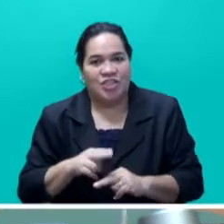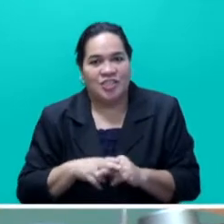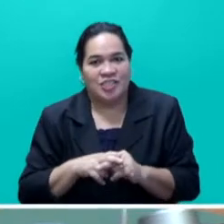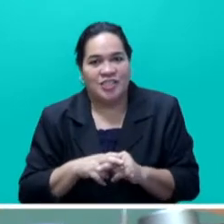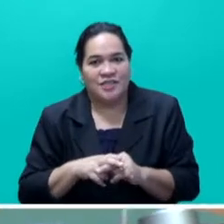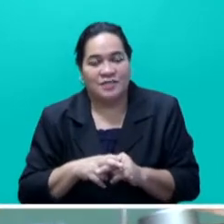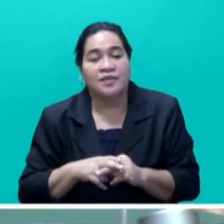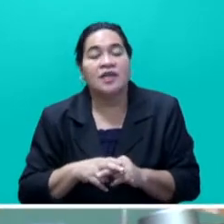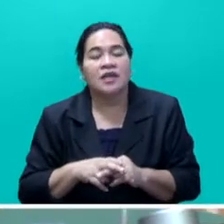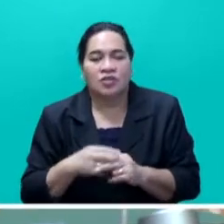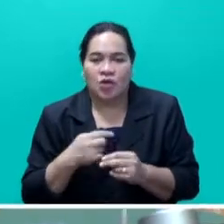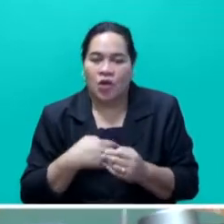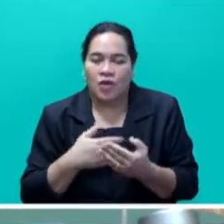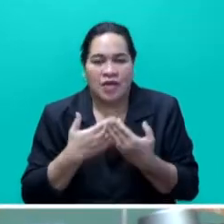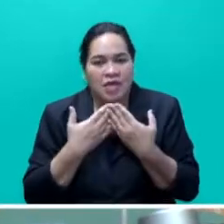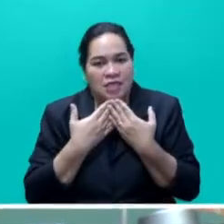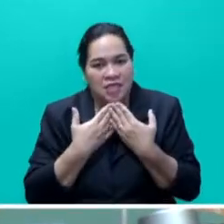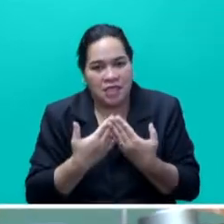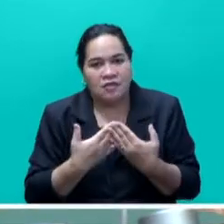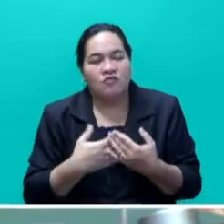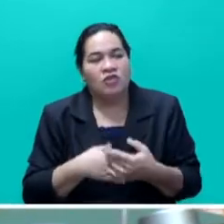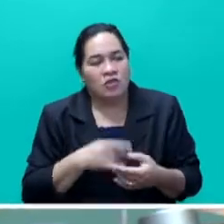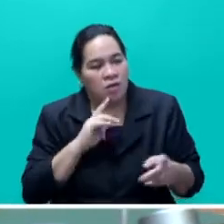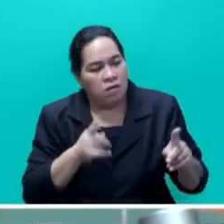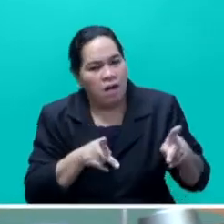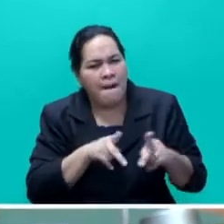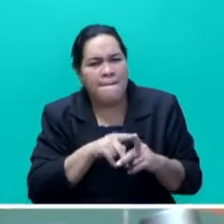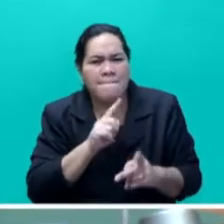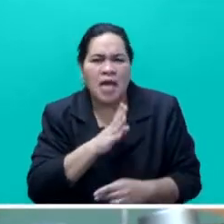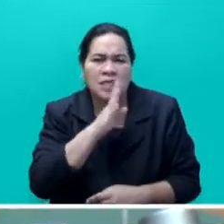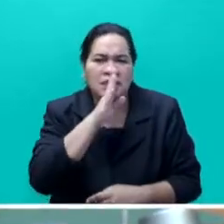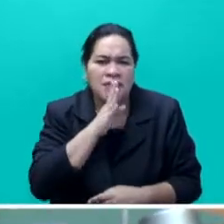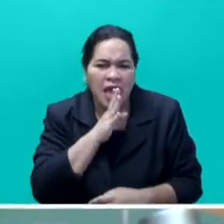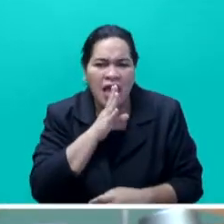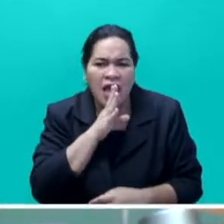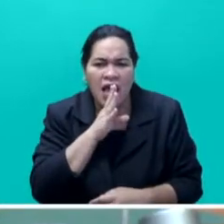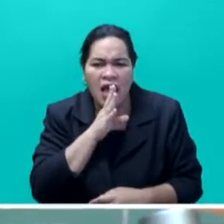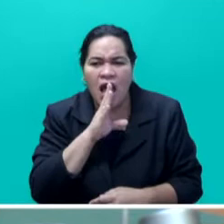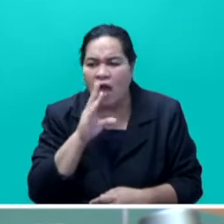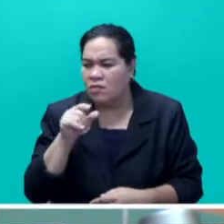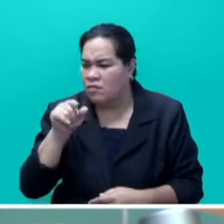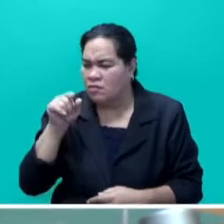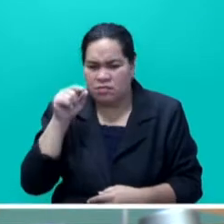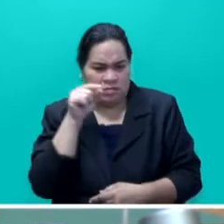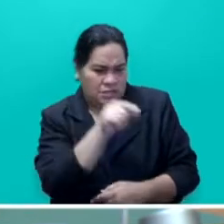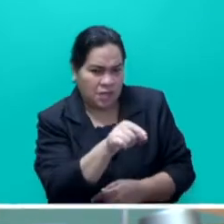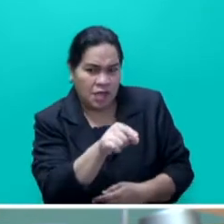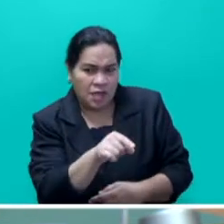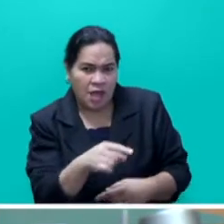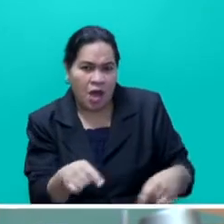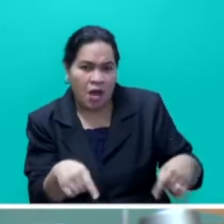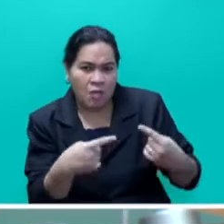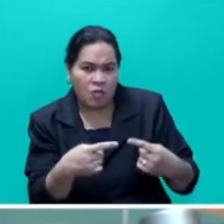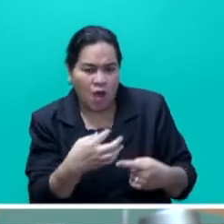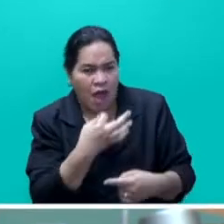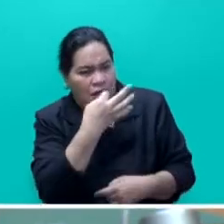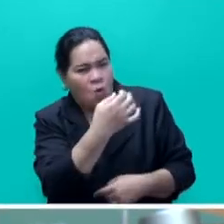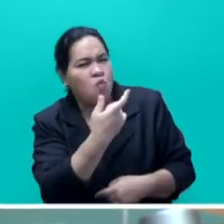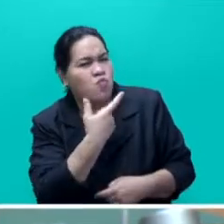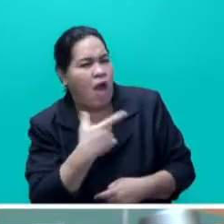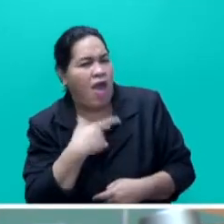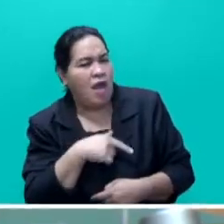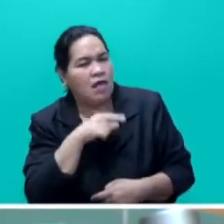It is indeed a grant. But unfortunately, some on the other side questioned his appointment on the basis that he was born in Pakistan.